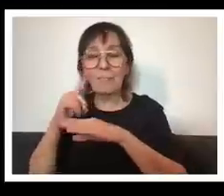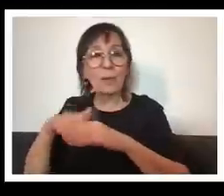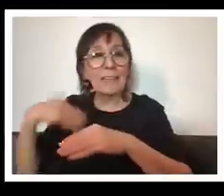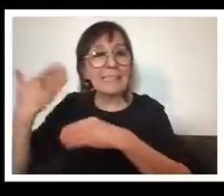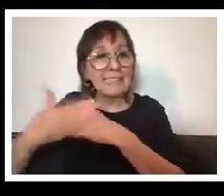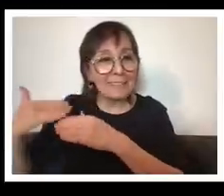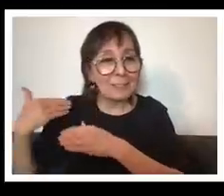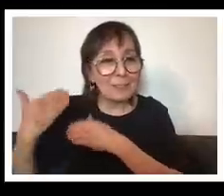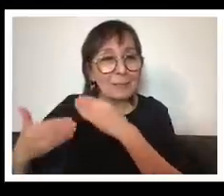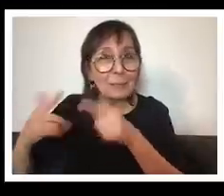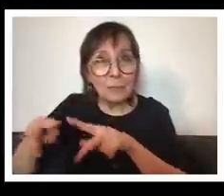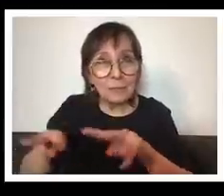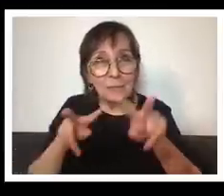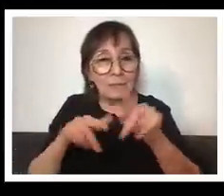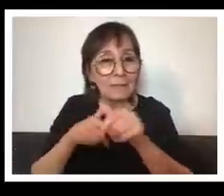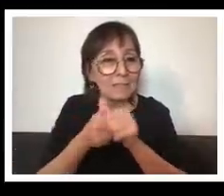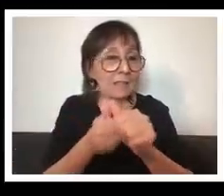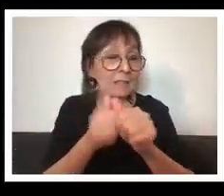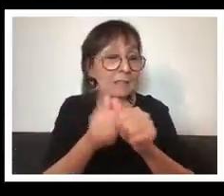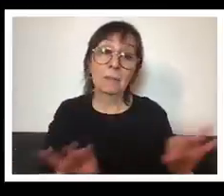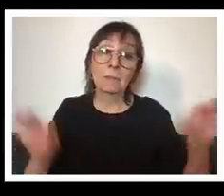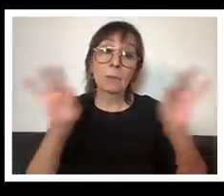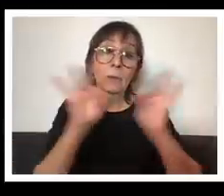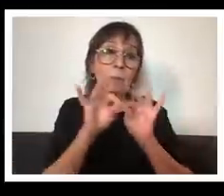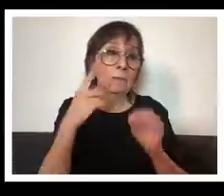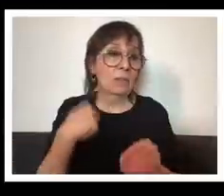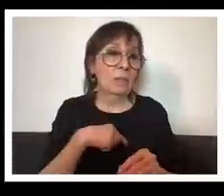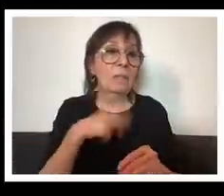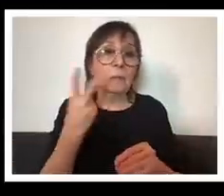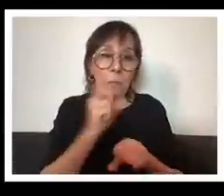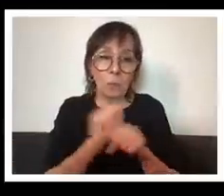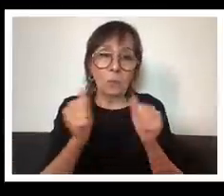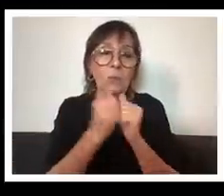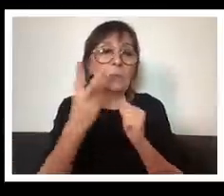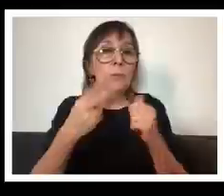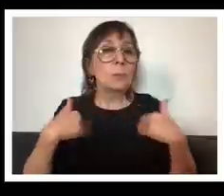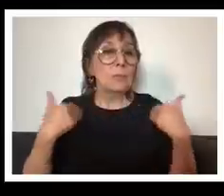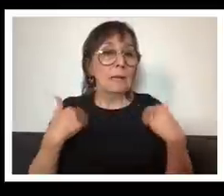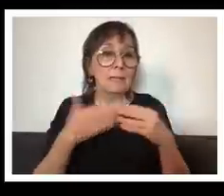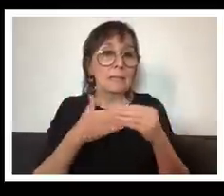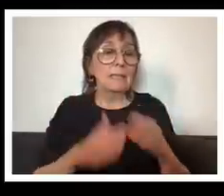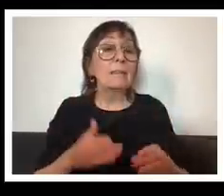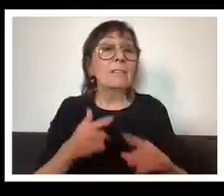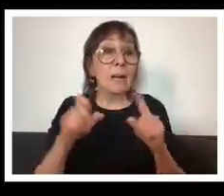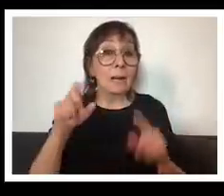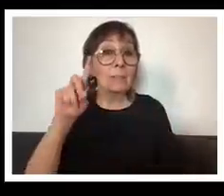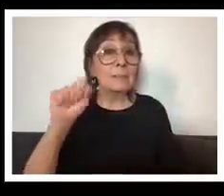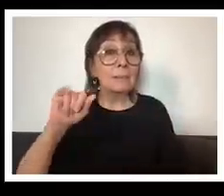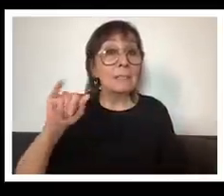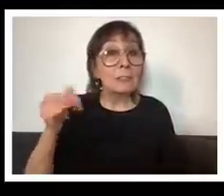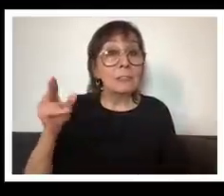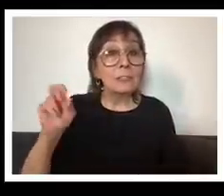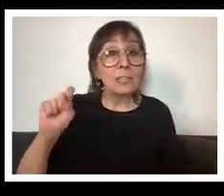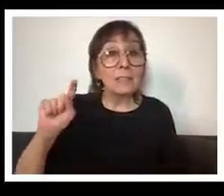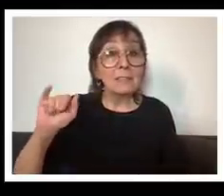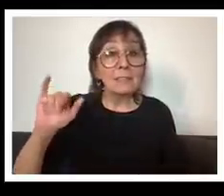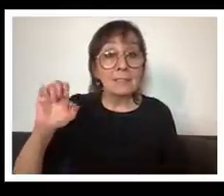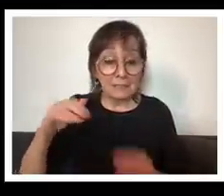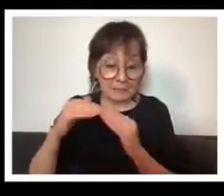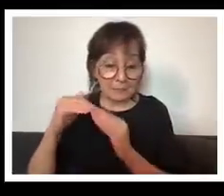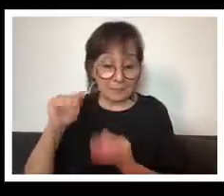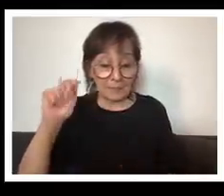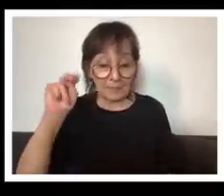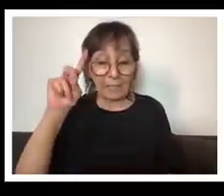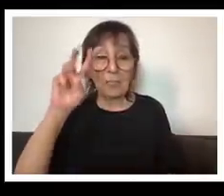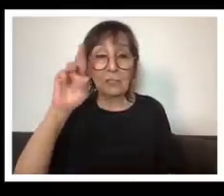was really important to us and we worked with two extraordinary um young leaders from the disability justice movement andrea levant